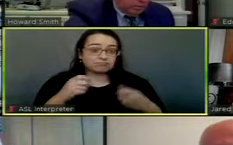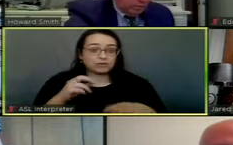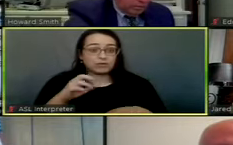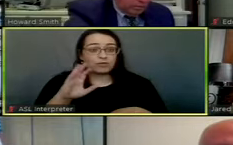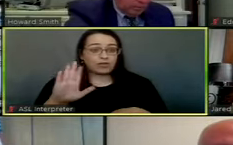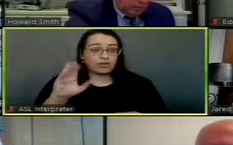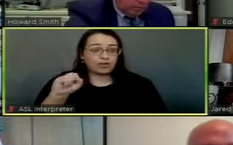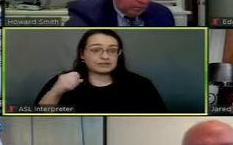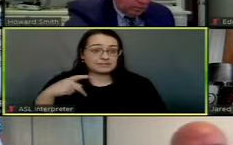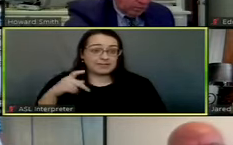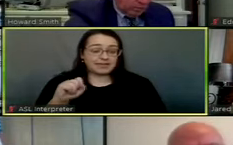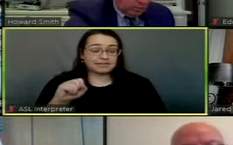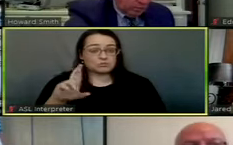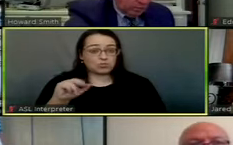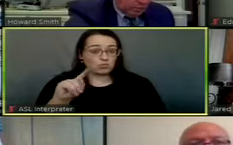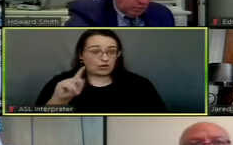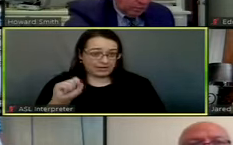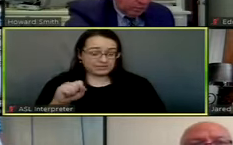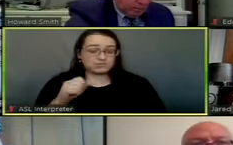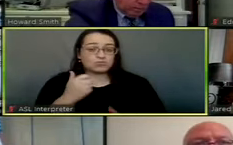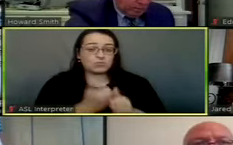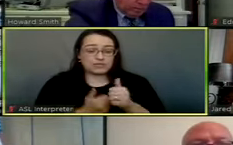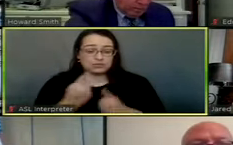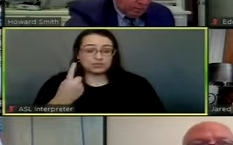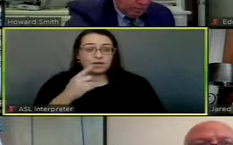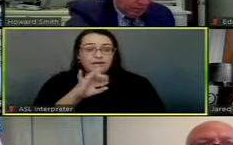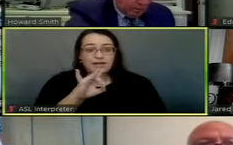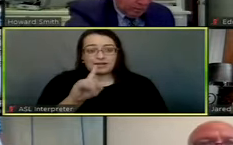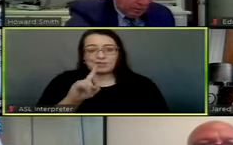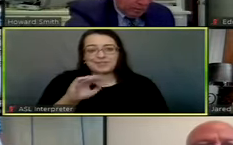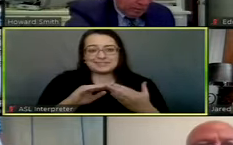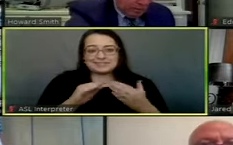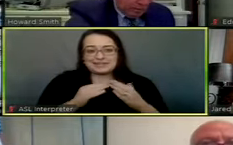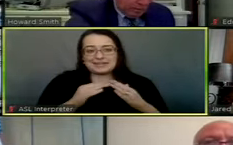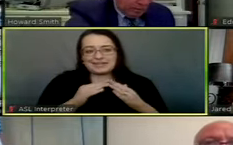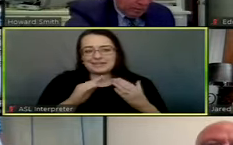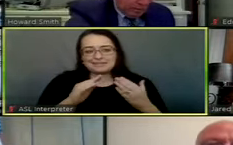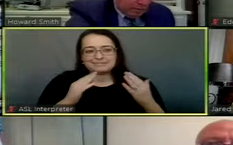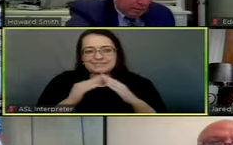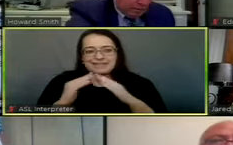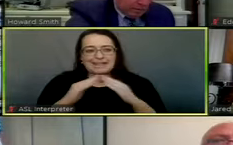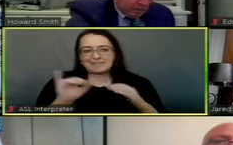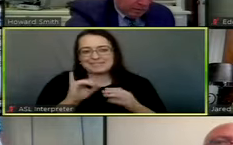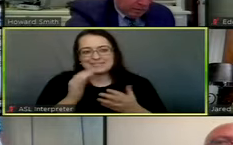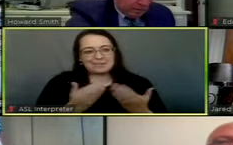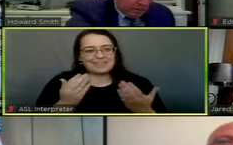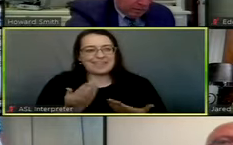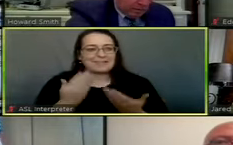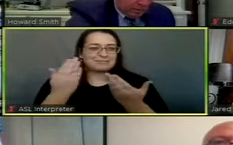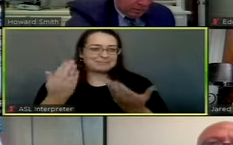rates. So each one of these 81 cities has to do the same thing. have to take this before the council.